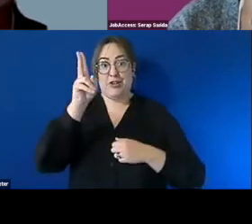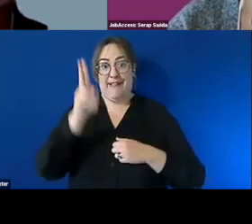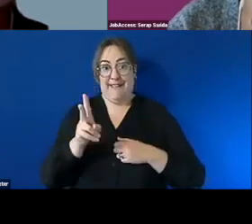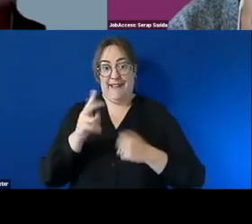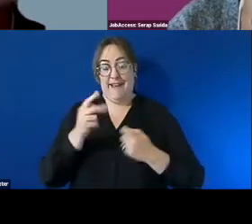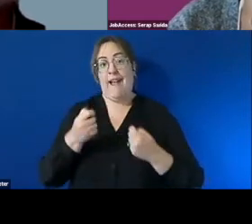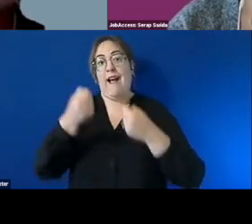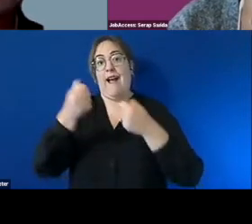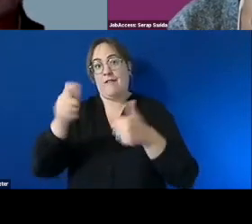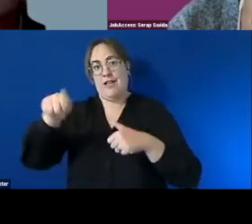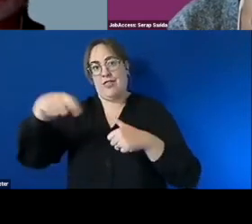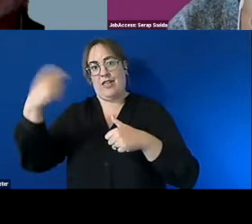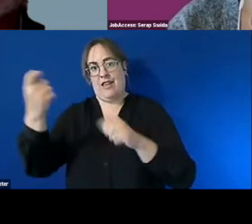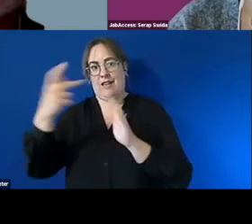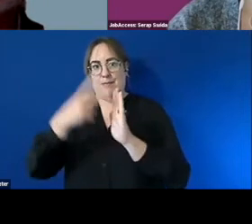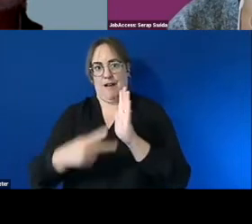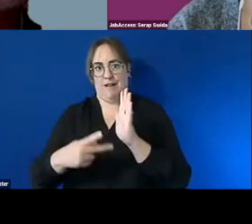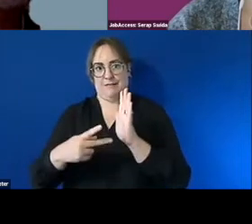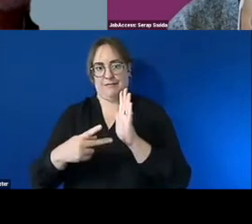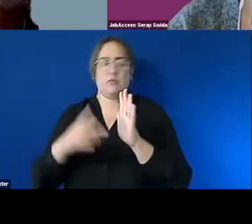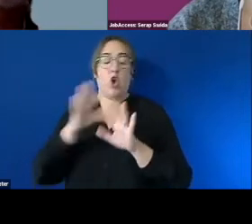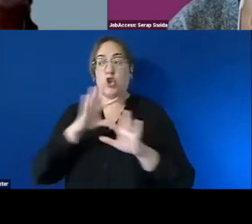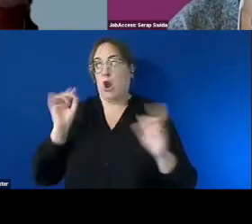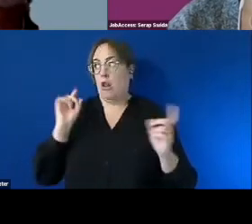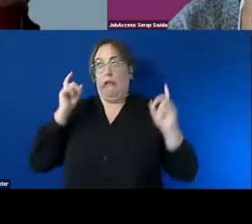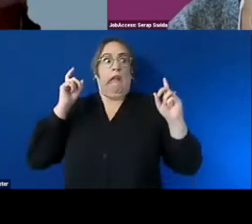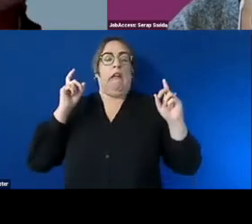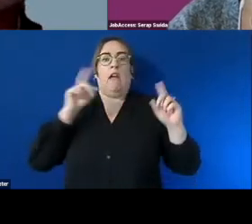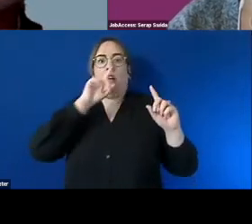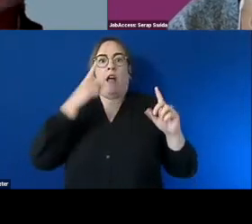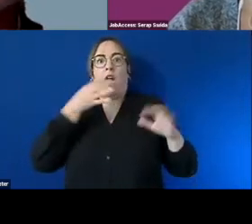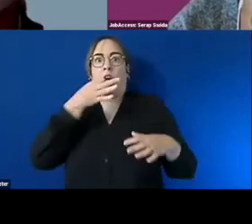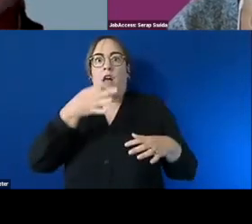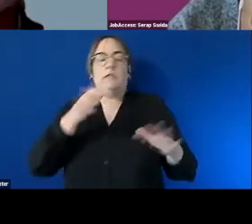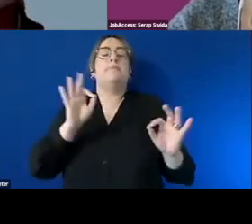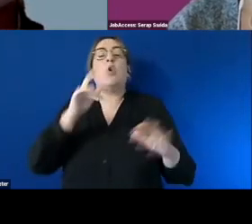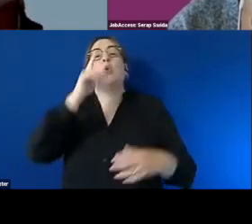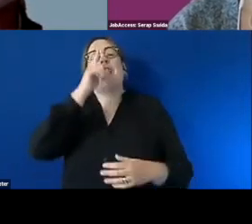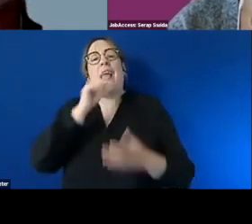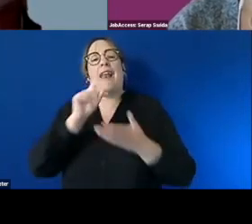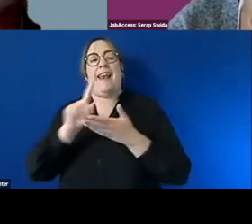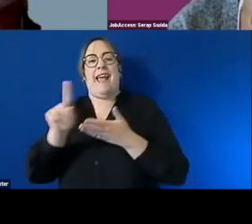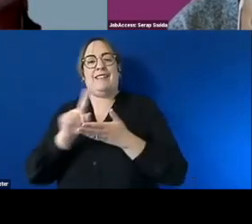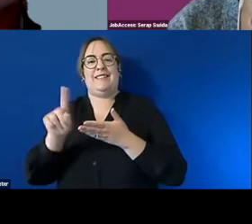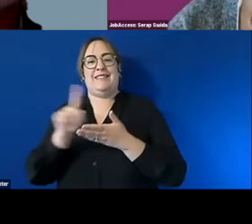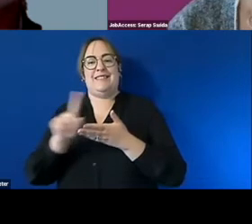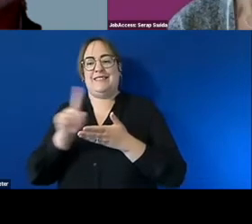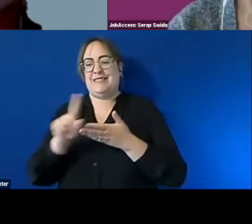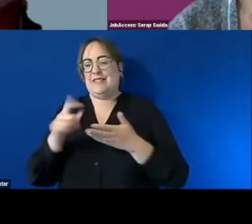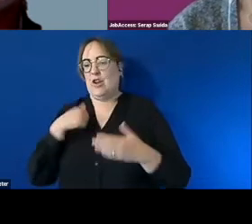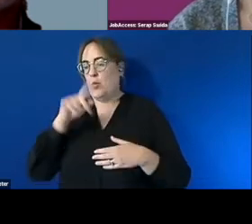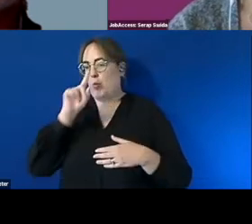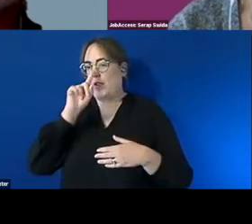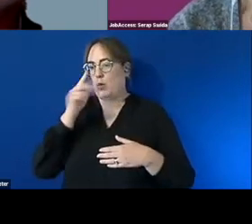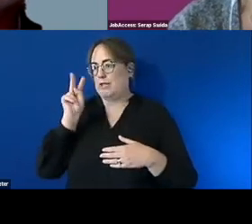next bit uh so don't panic uh there'll be some time for people to have a bit of a chat i know we didn't get to tesfu's question about the